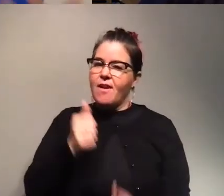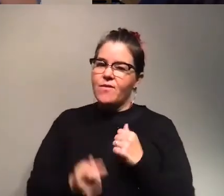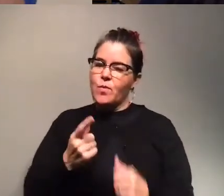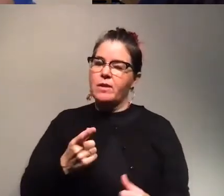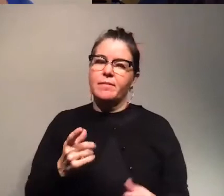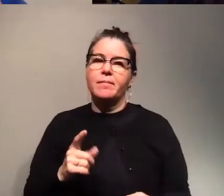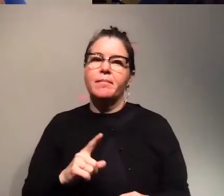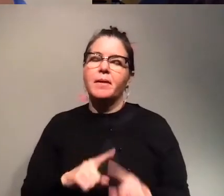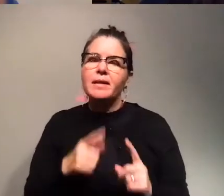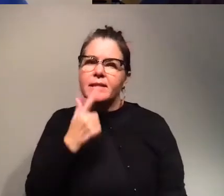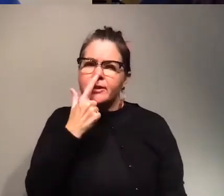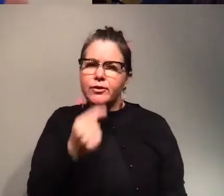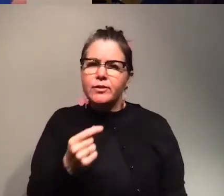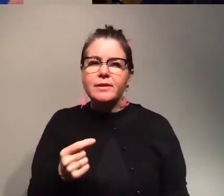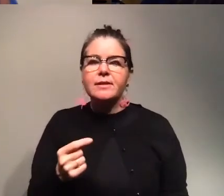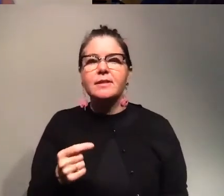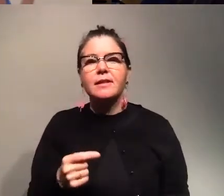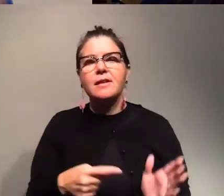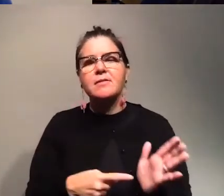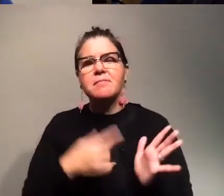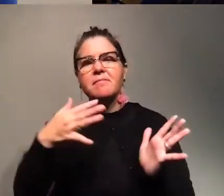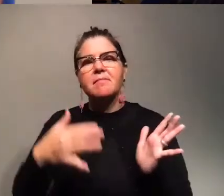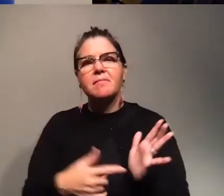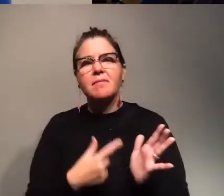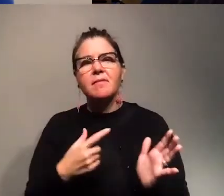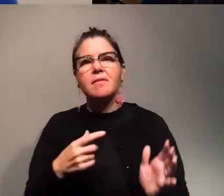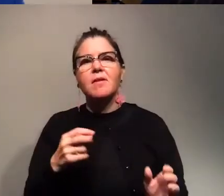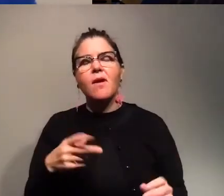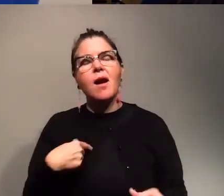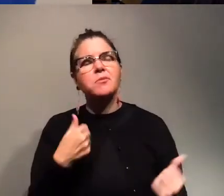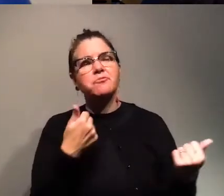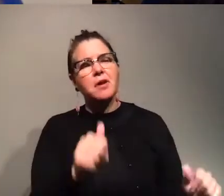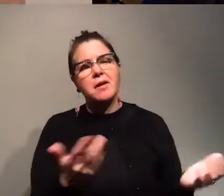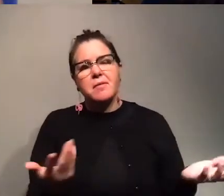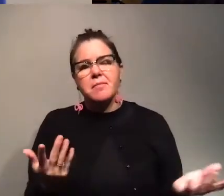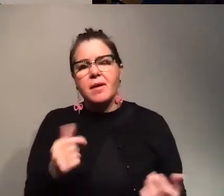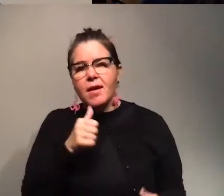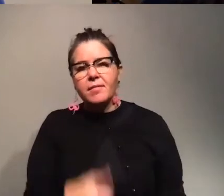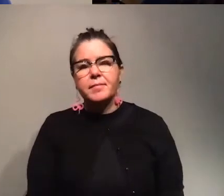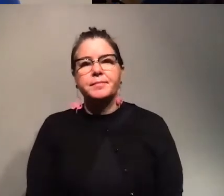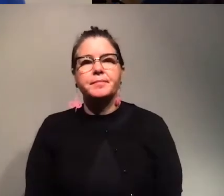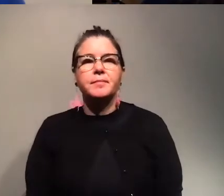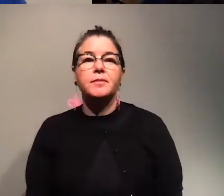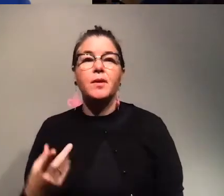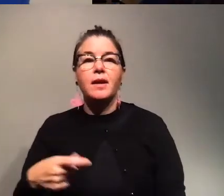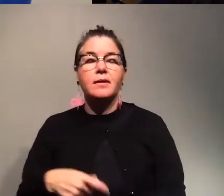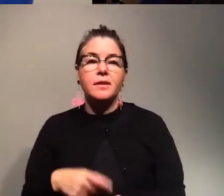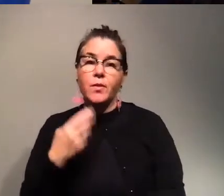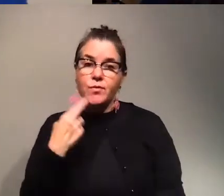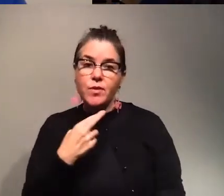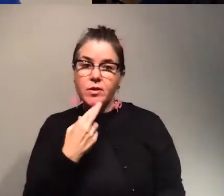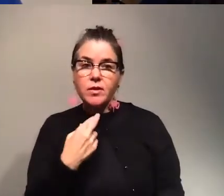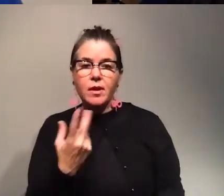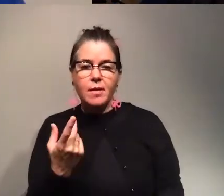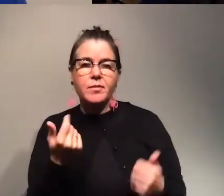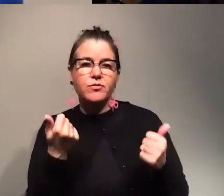just increasing and now and then it's just good to say okay i'm going to try it so next time someone is in a restaurant you can say like okay